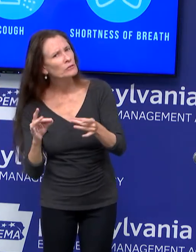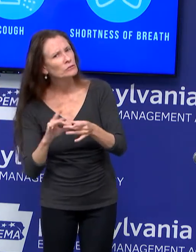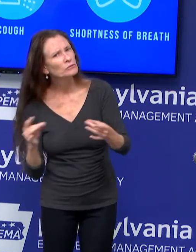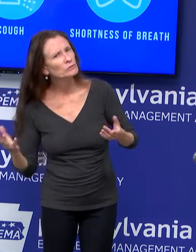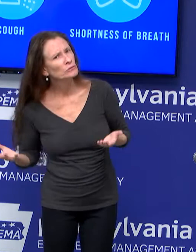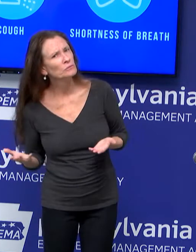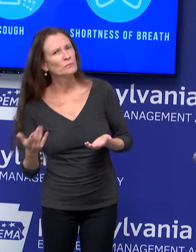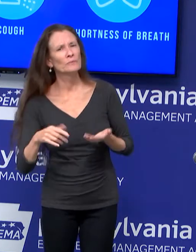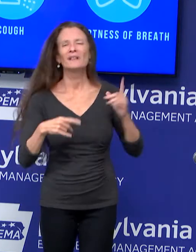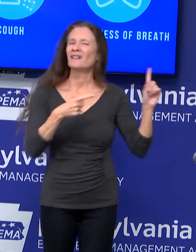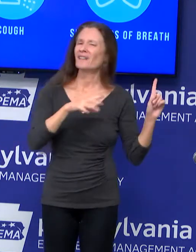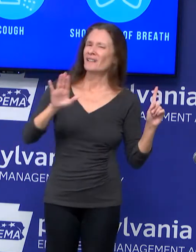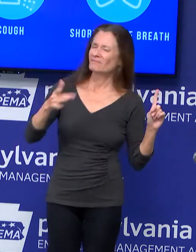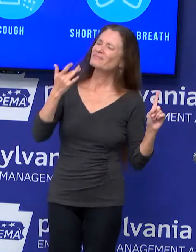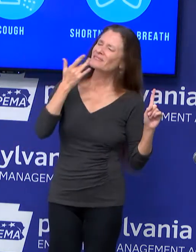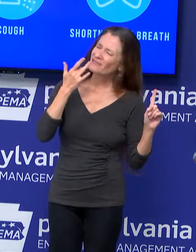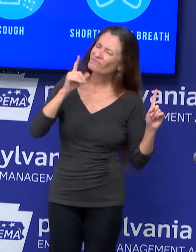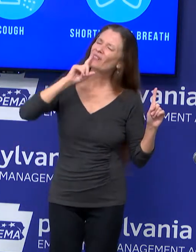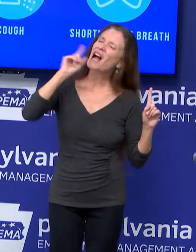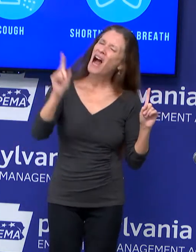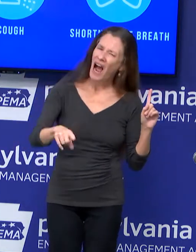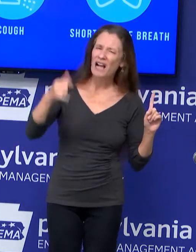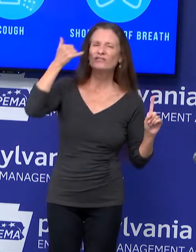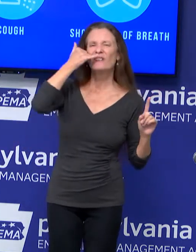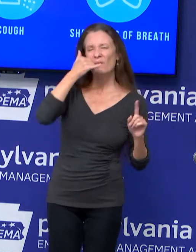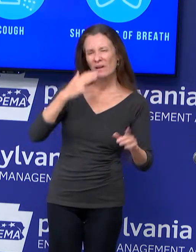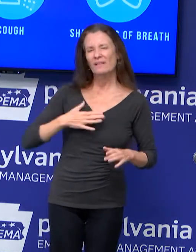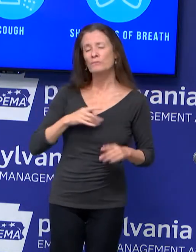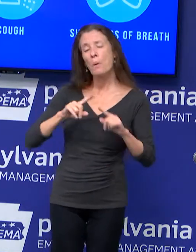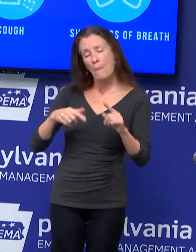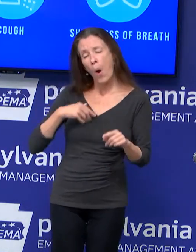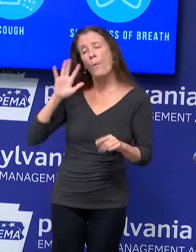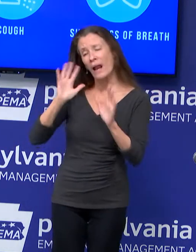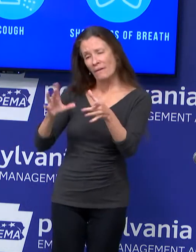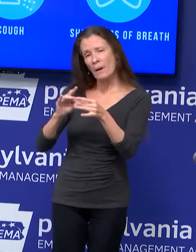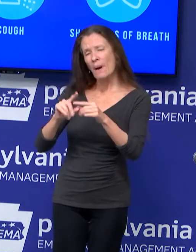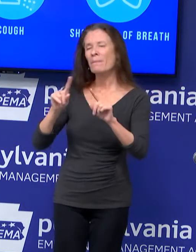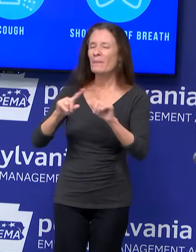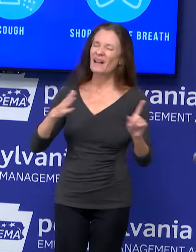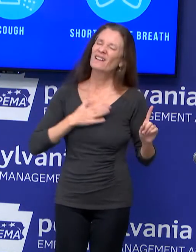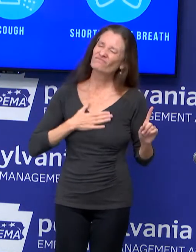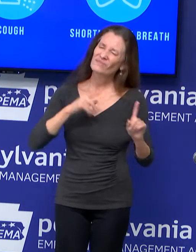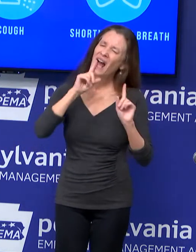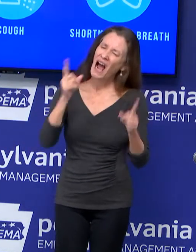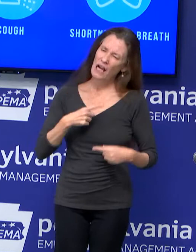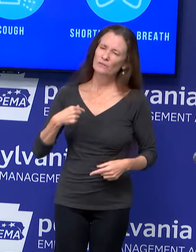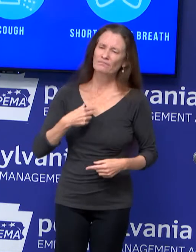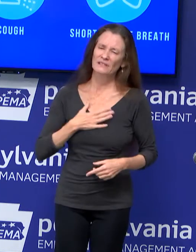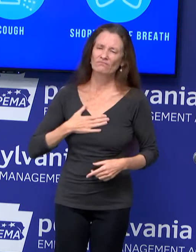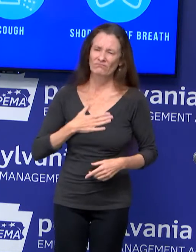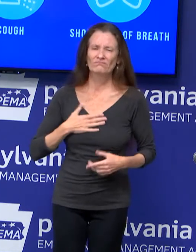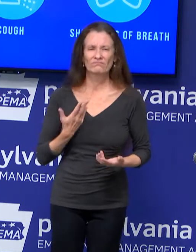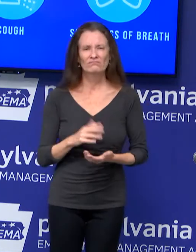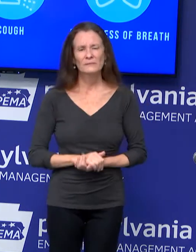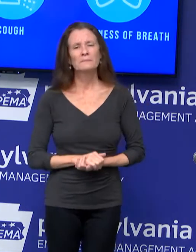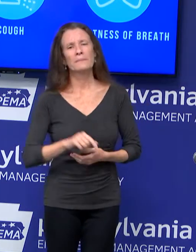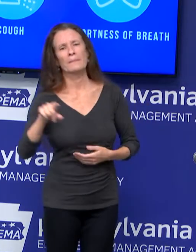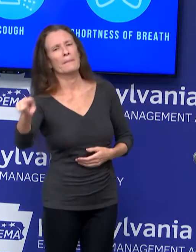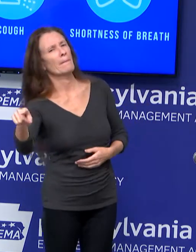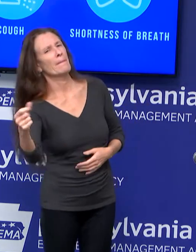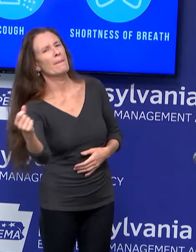challenging in the last week. Yes? How dangerous is this virus still? I know when we look at, you know, the death rates or even the